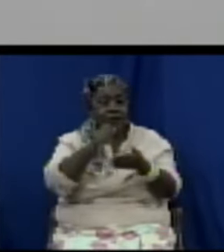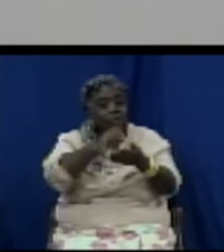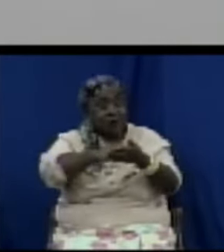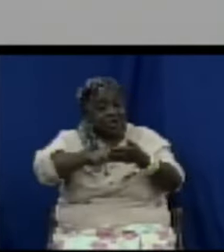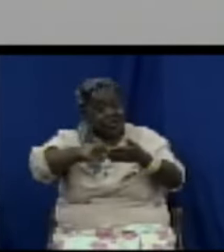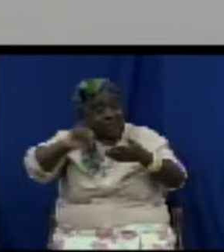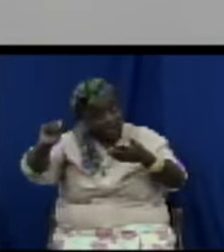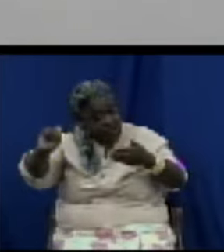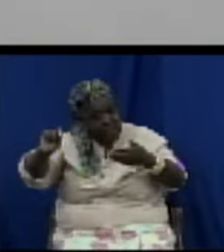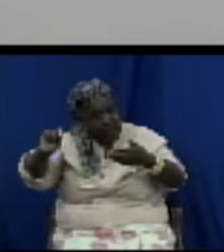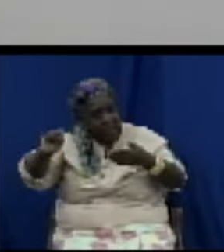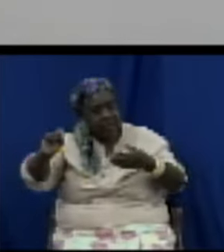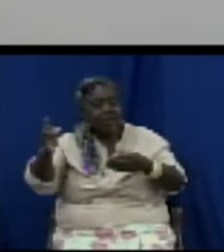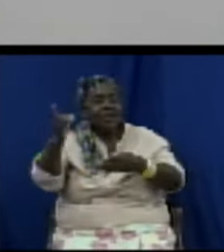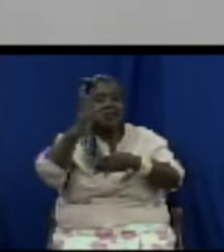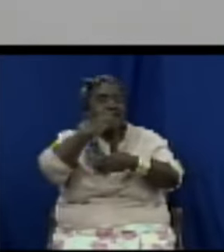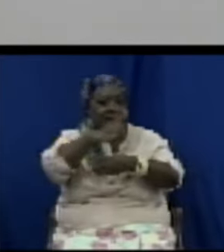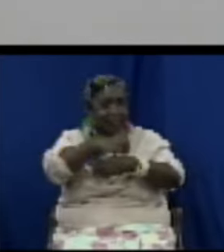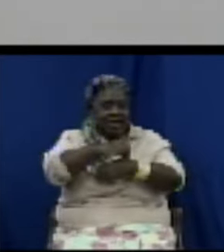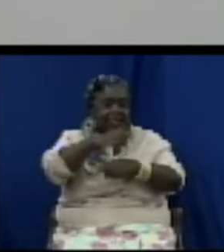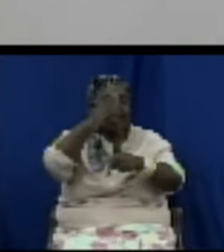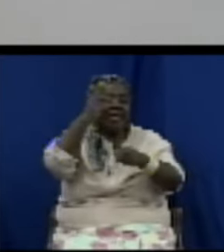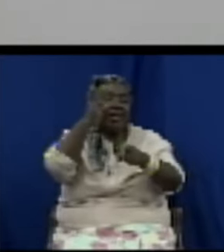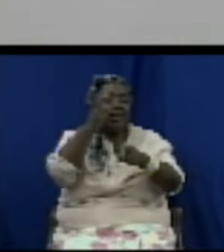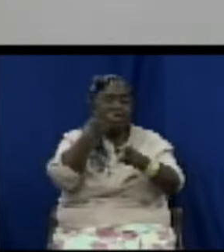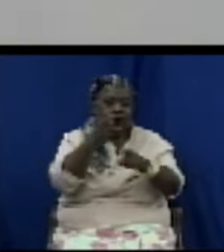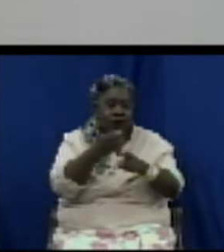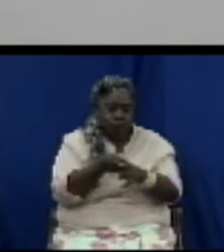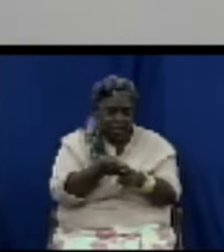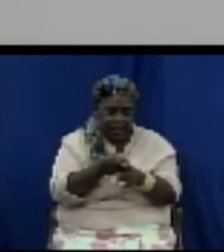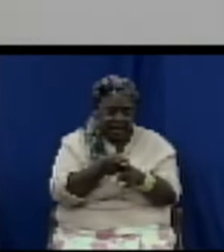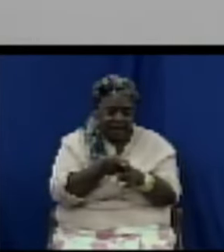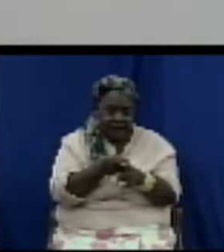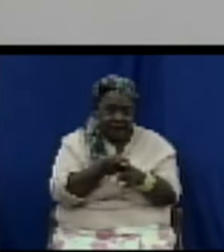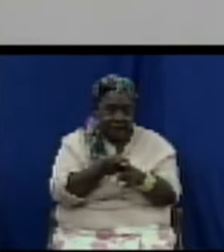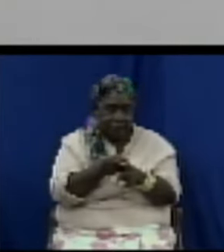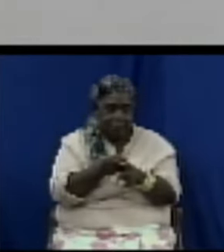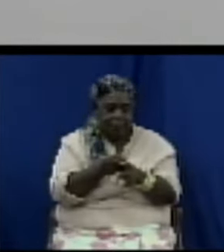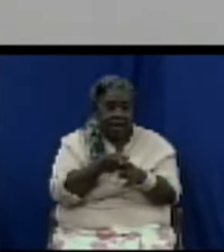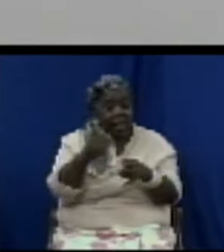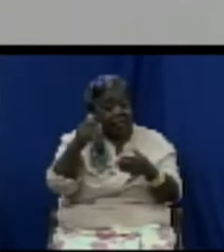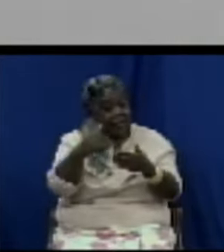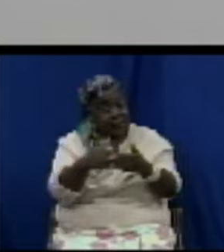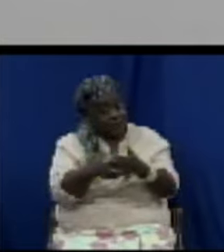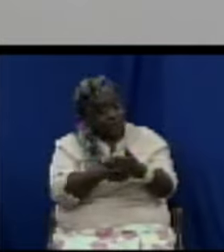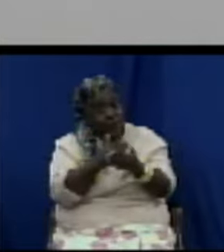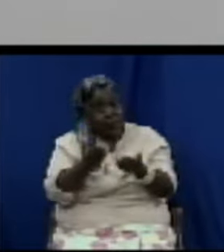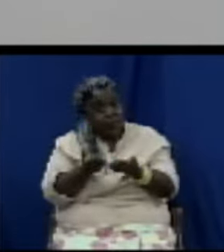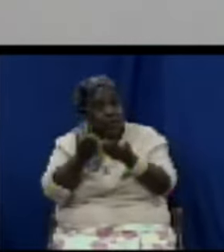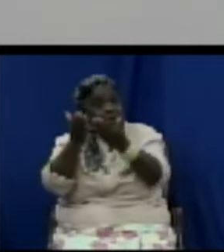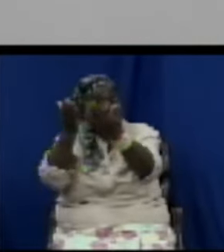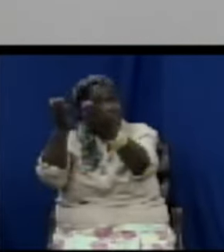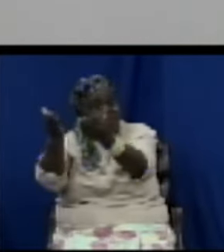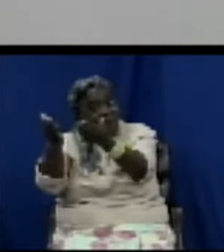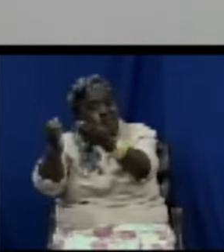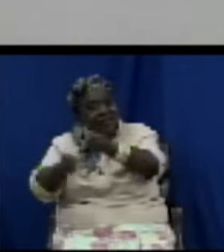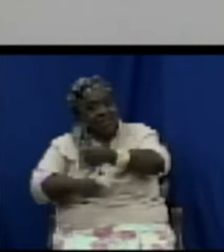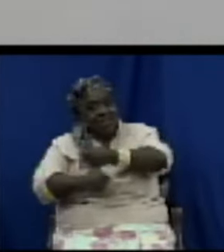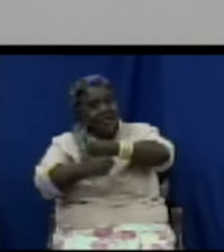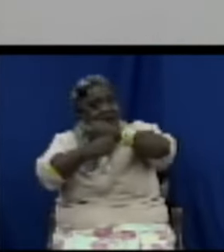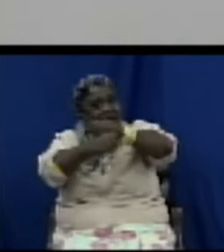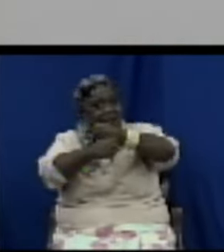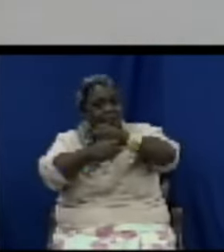get home to realize the crack of steel and where does the legislation come into play here as so eloquently